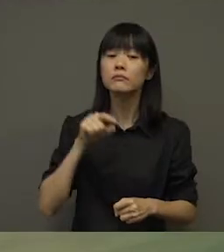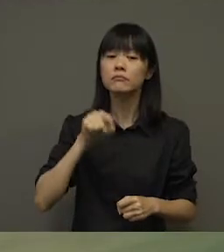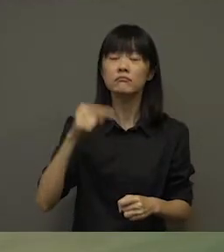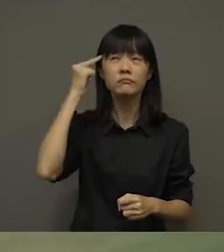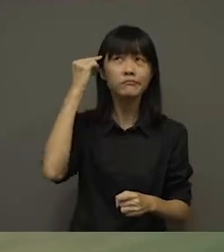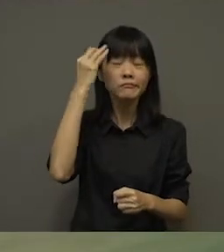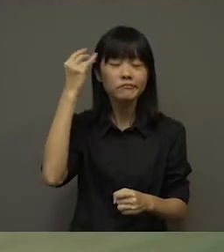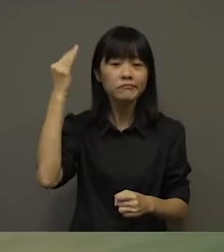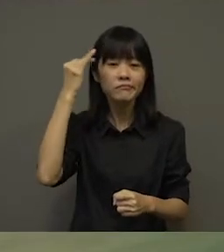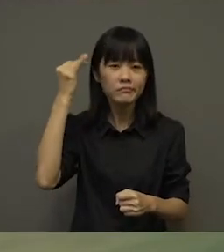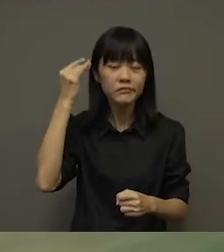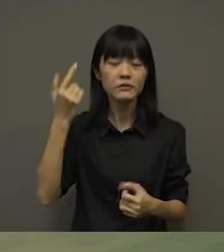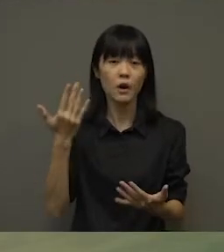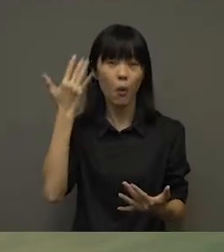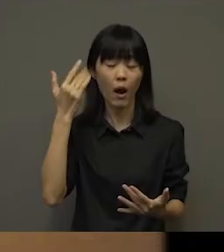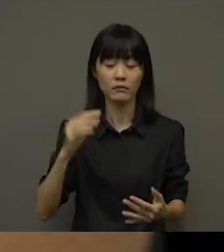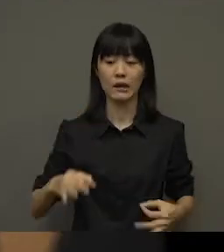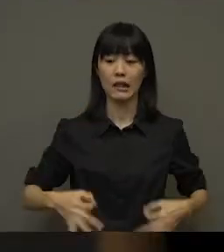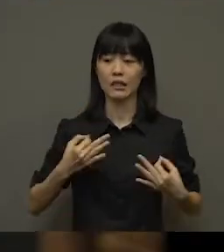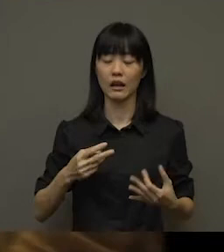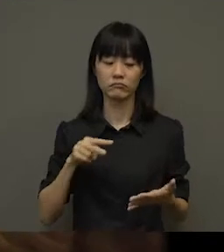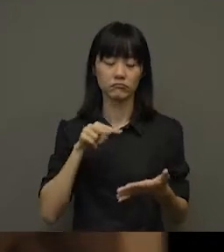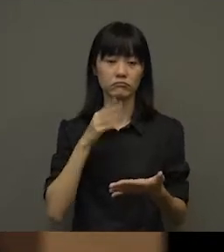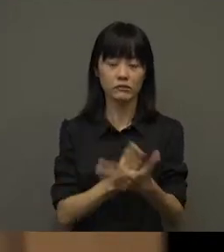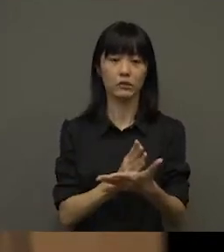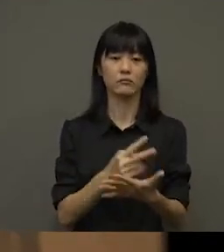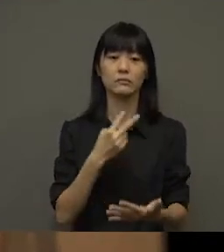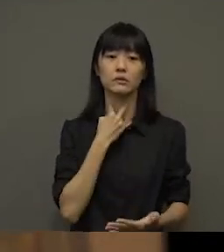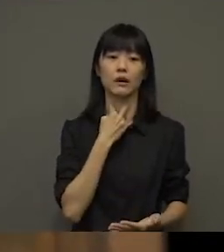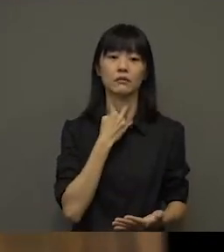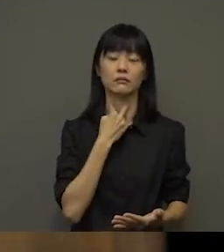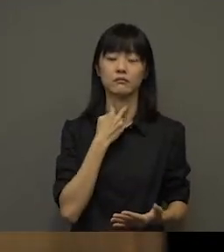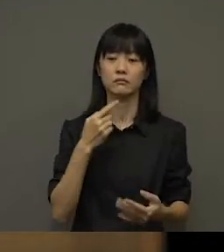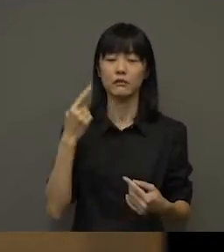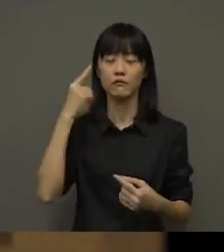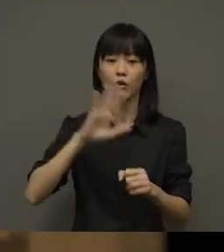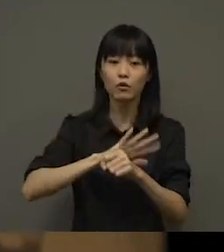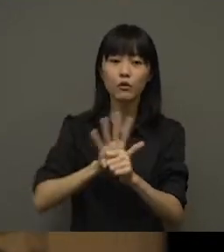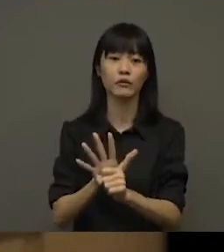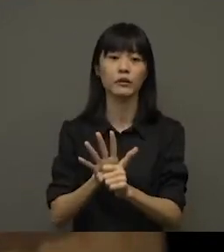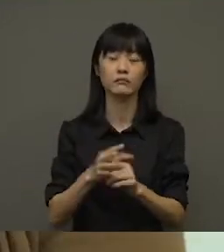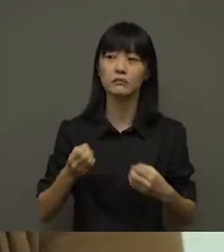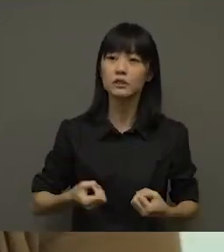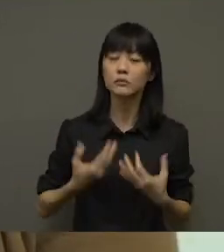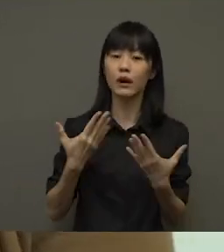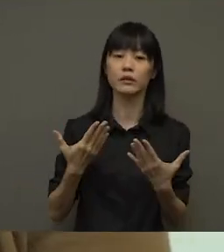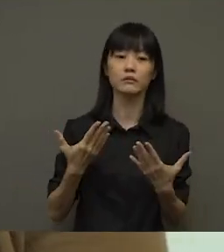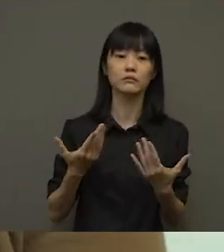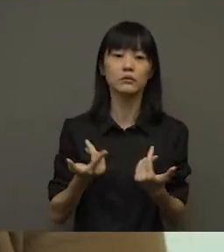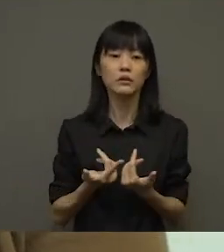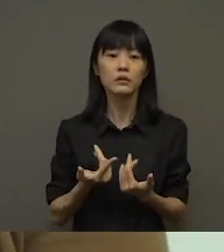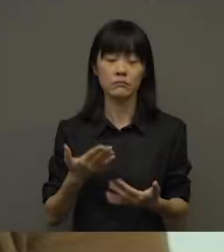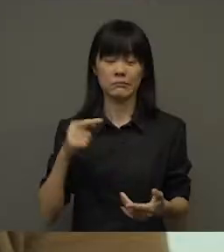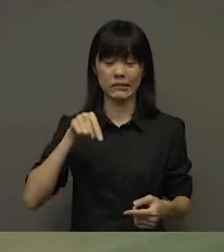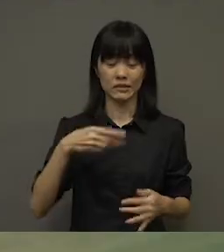which everything kind of came to a bit of a standstill as we faced a global situation. I was inspired by this time as one